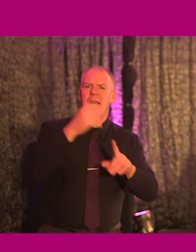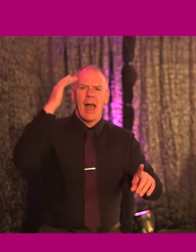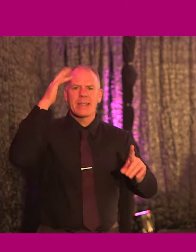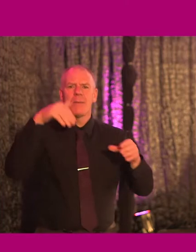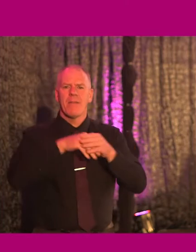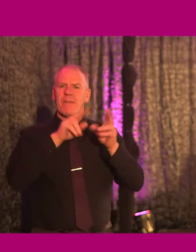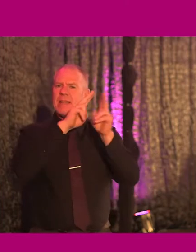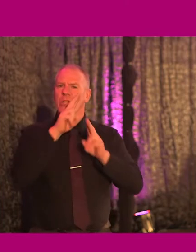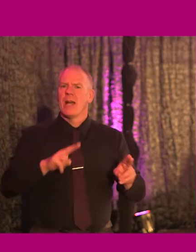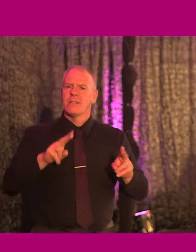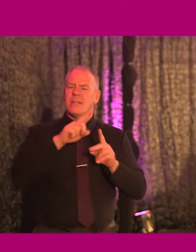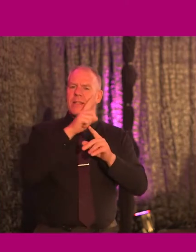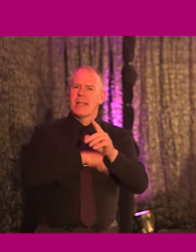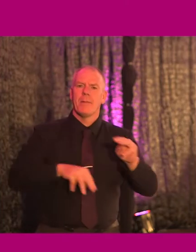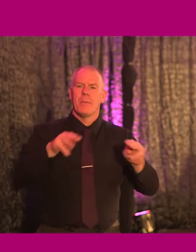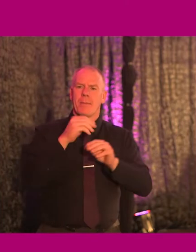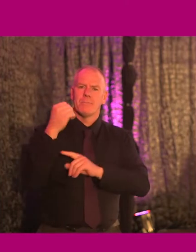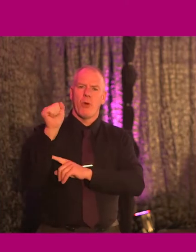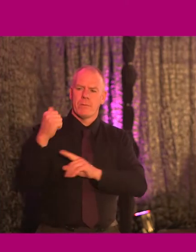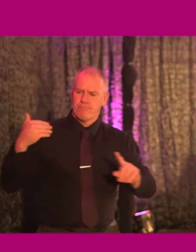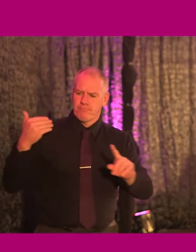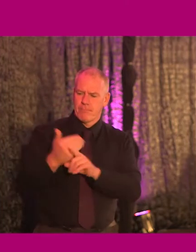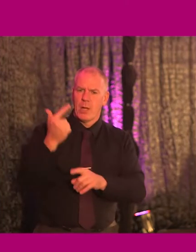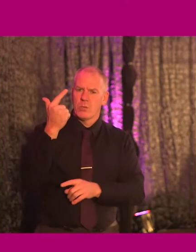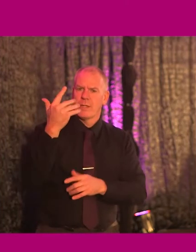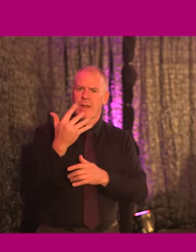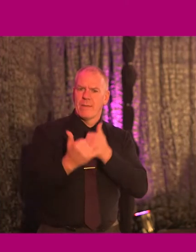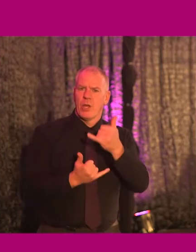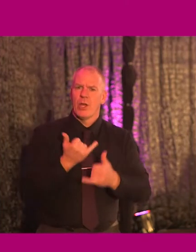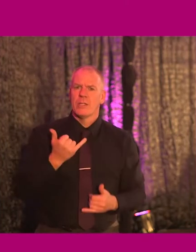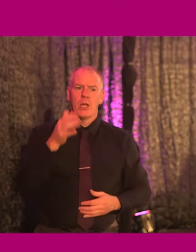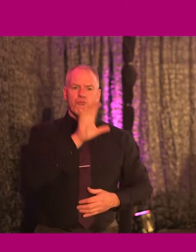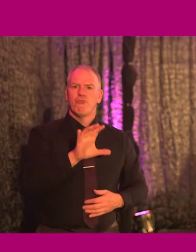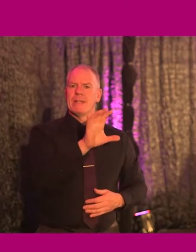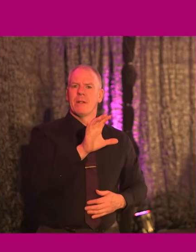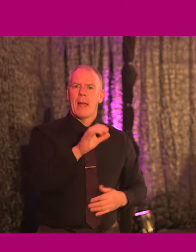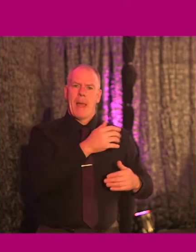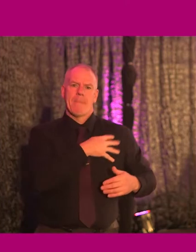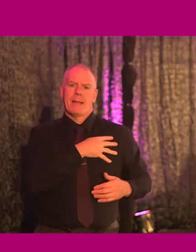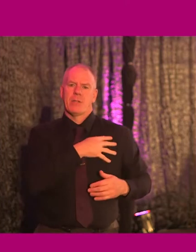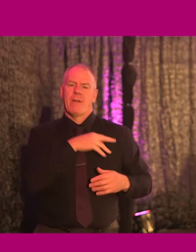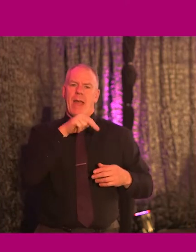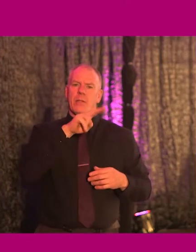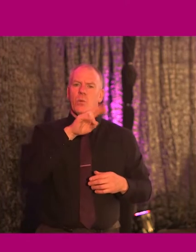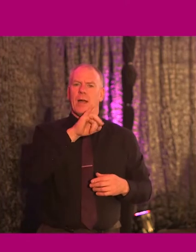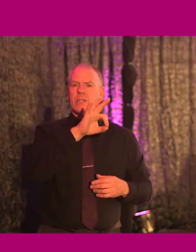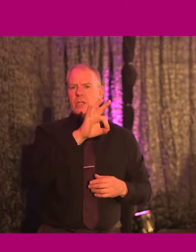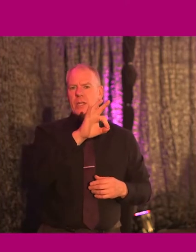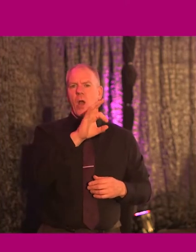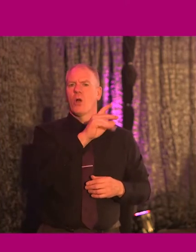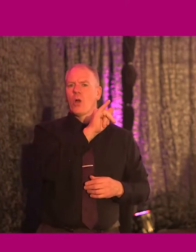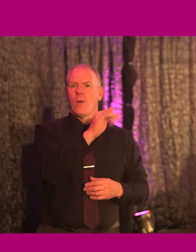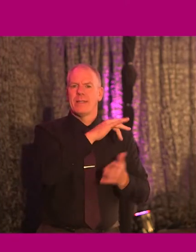international disabled people's movement for more than 25 years. She's regional ambassador for NUIG, that's Galway Centre for Disability Law